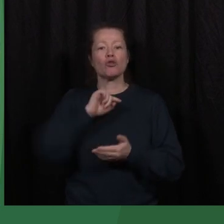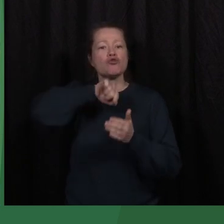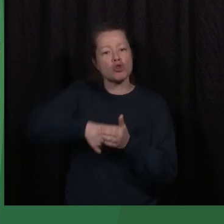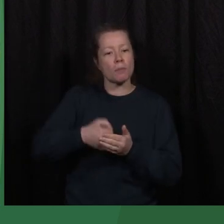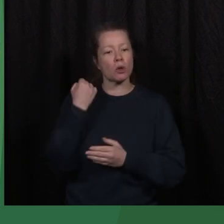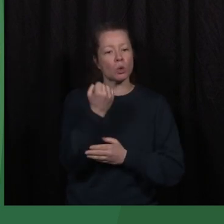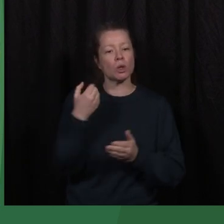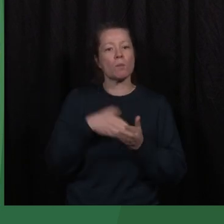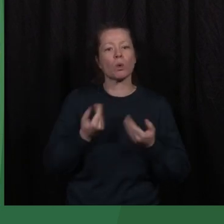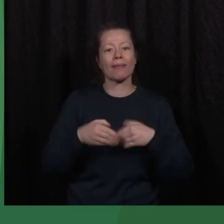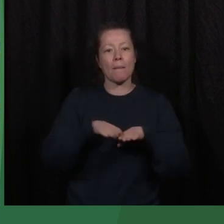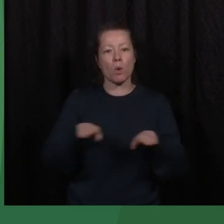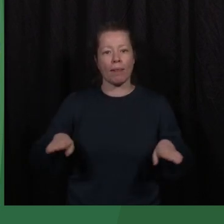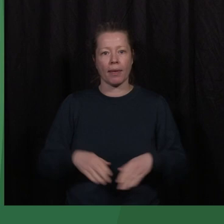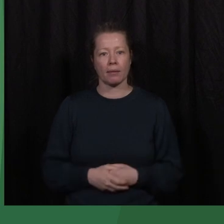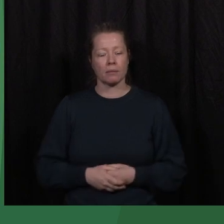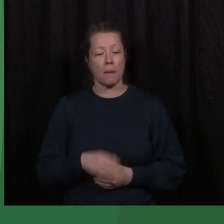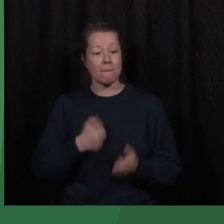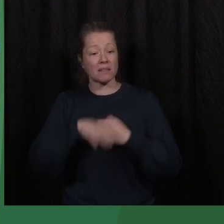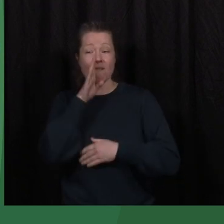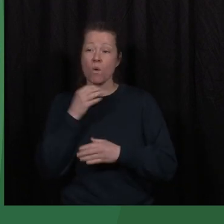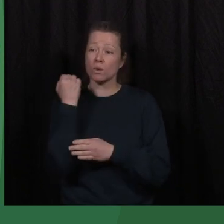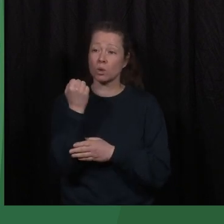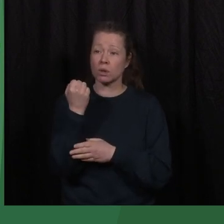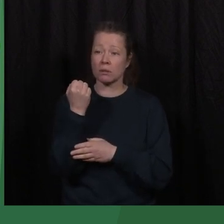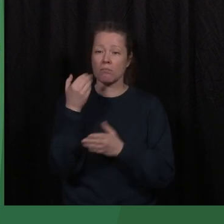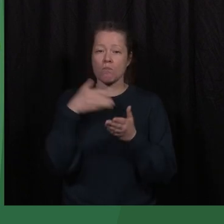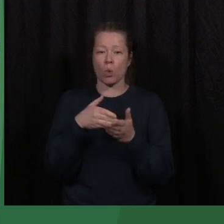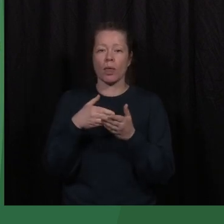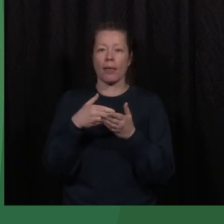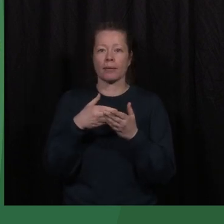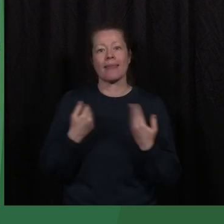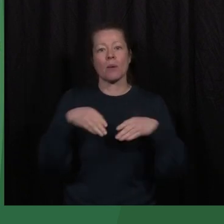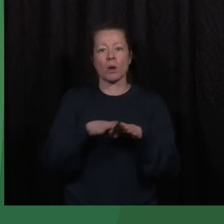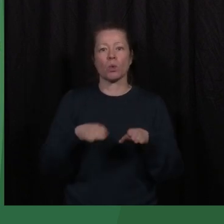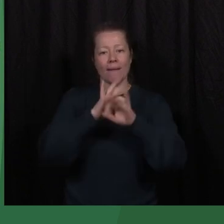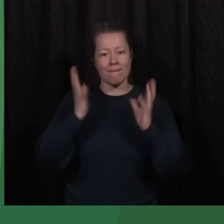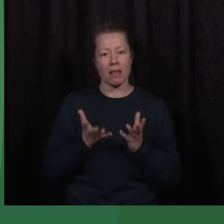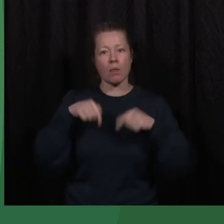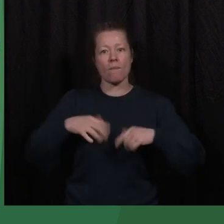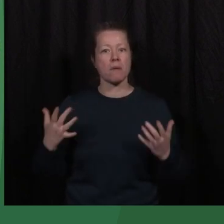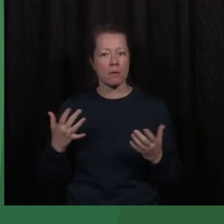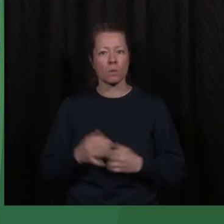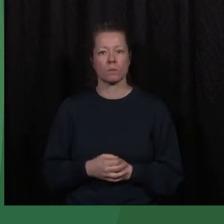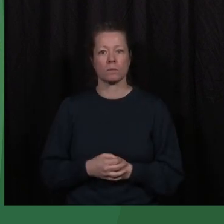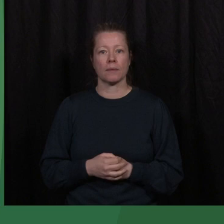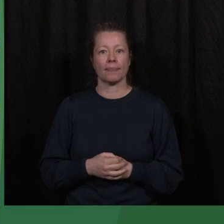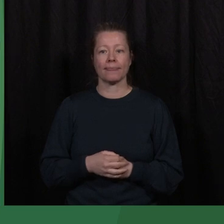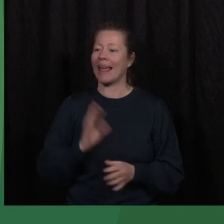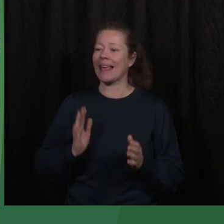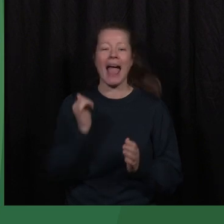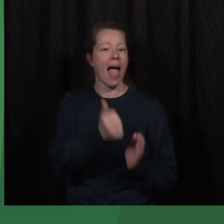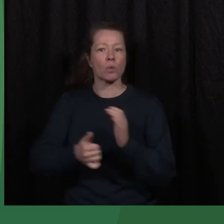democracy. You see, the most serious threat to democracy in the world is not autocracy,